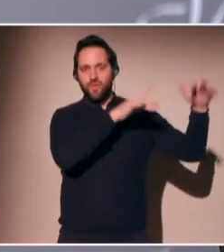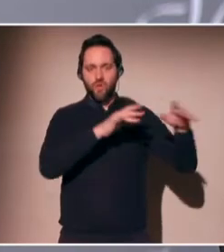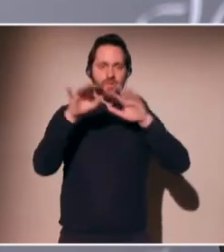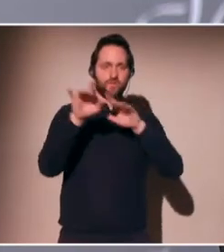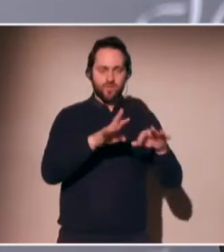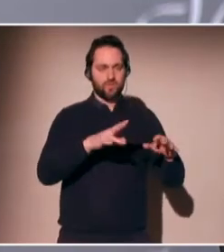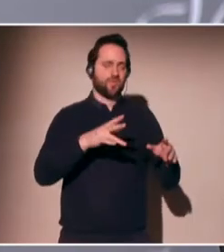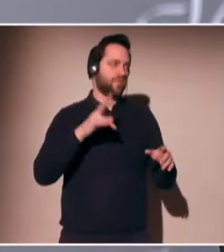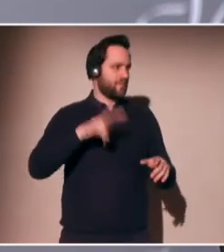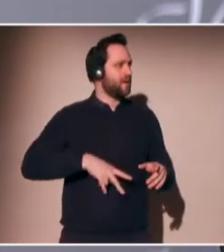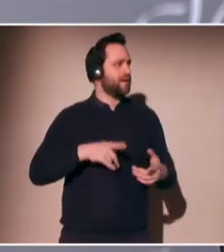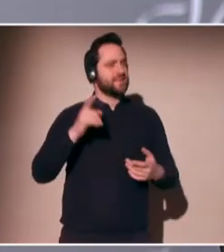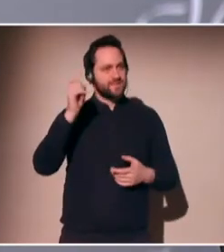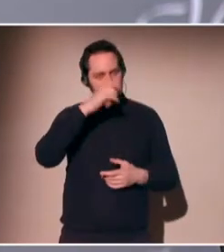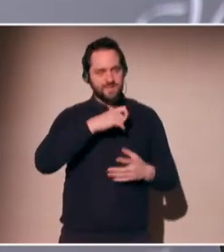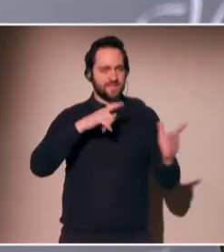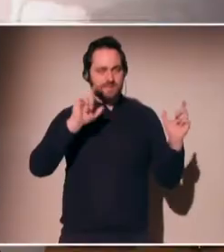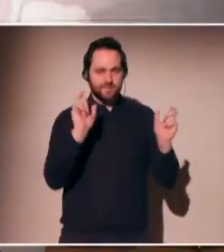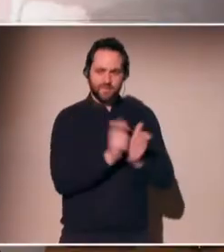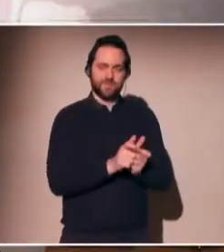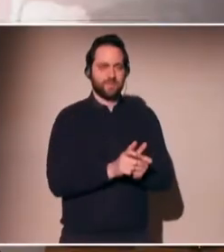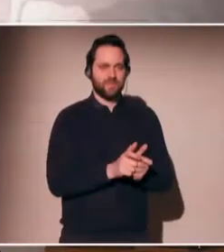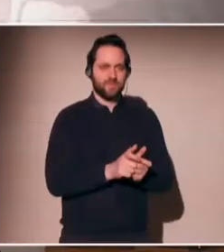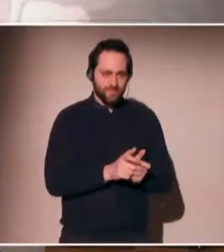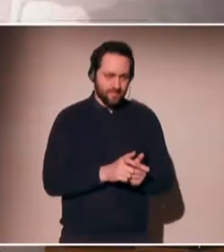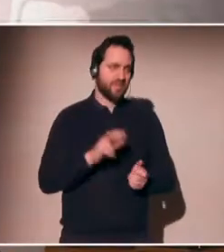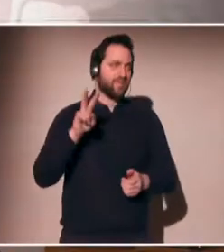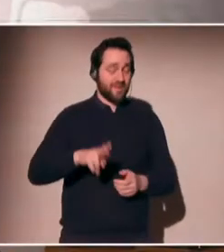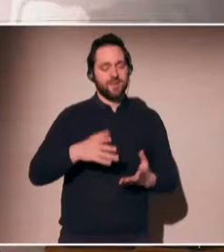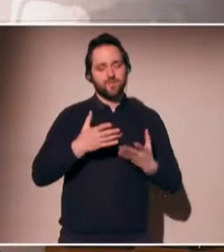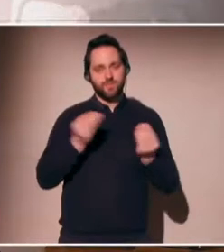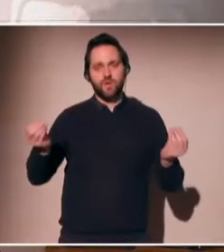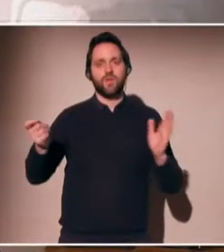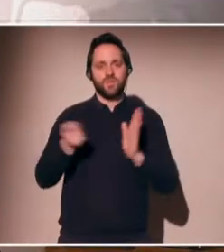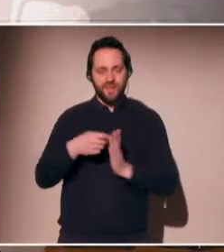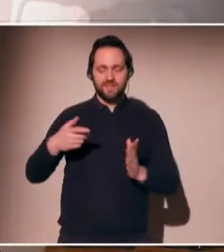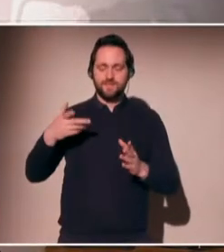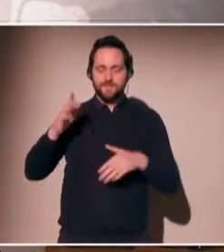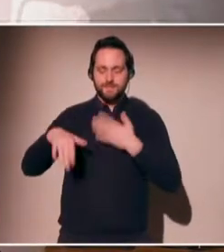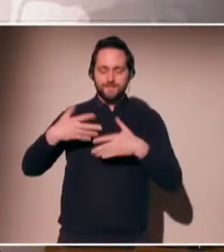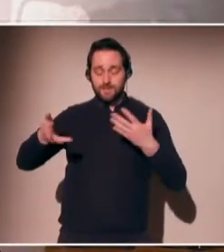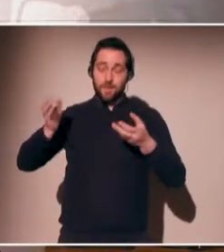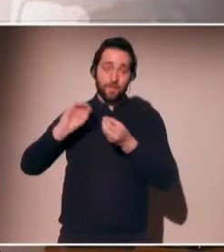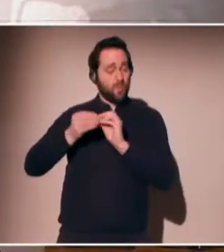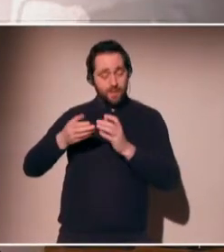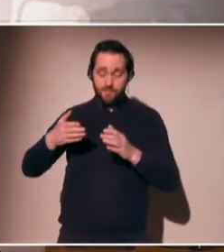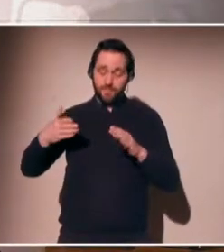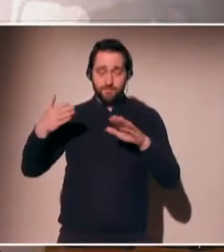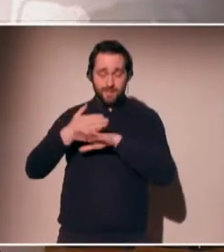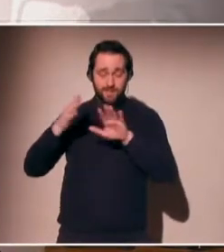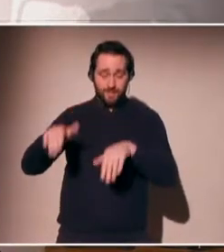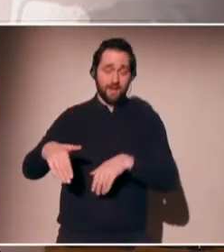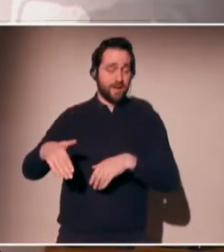moment. So the research community, it's really important to be able to do this, but that's kind of a marriage with